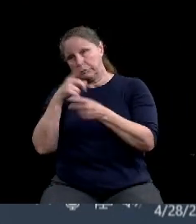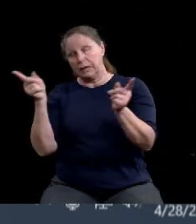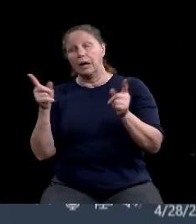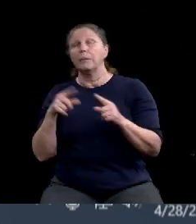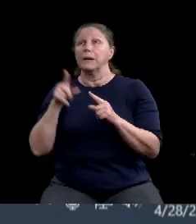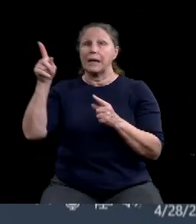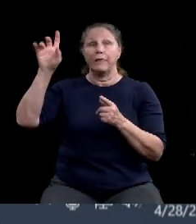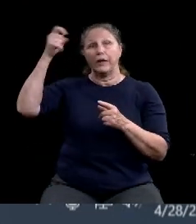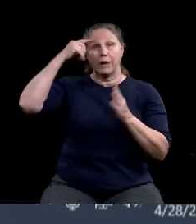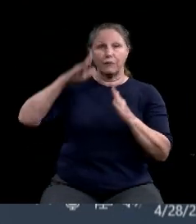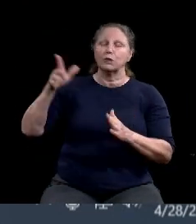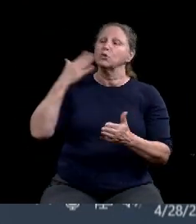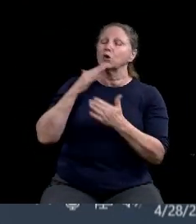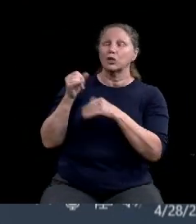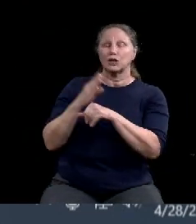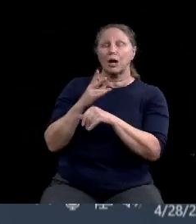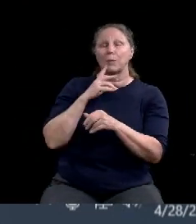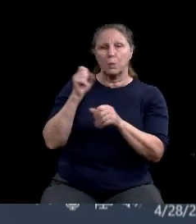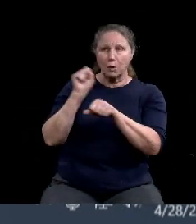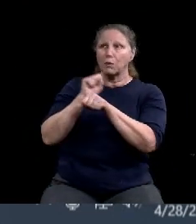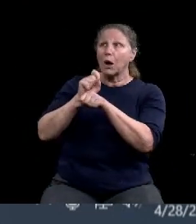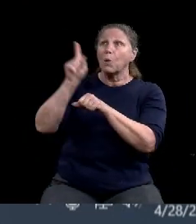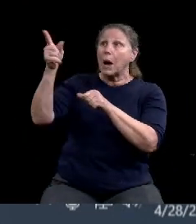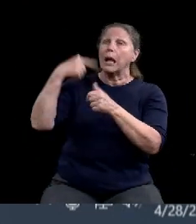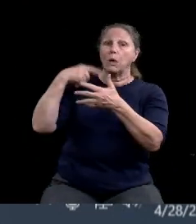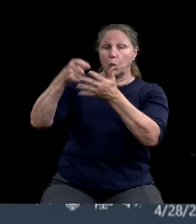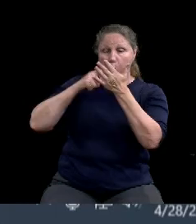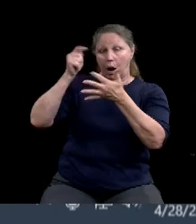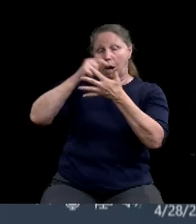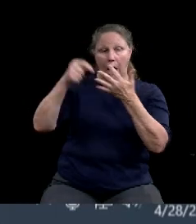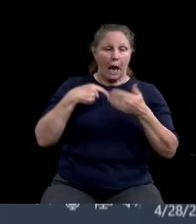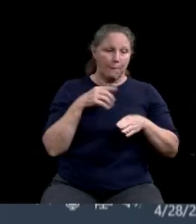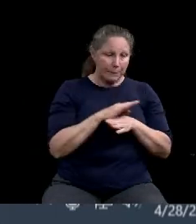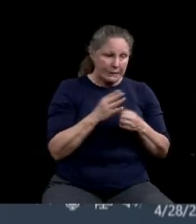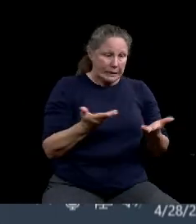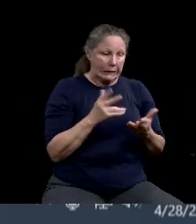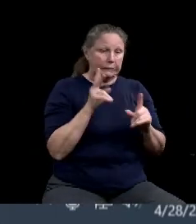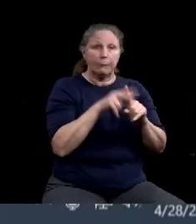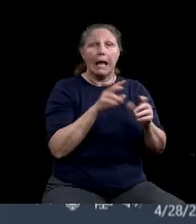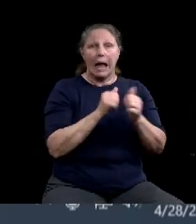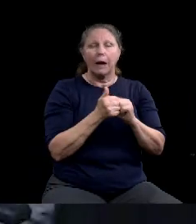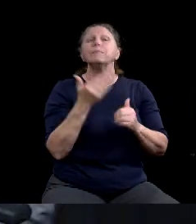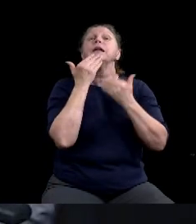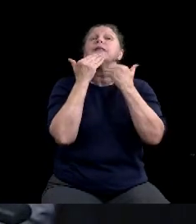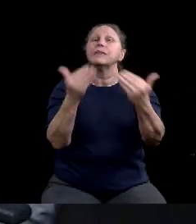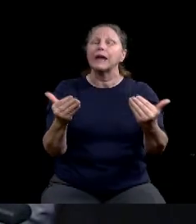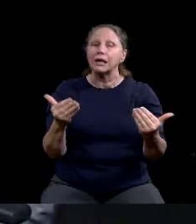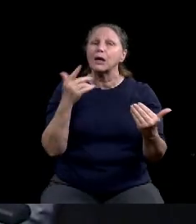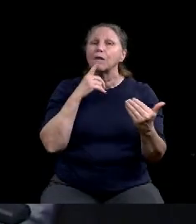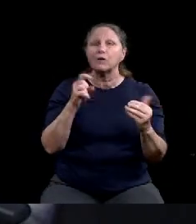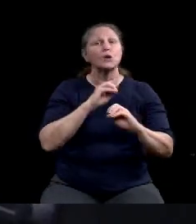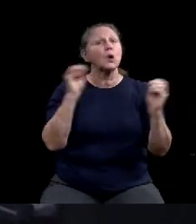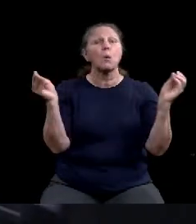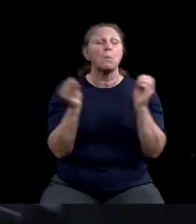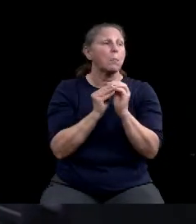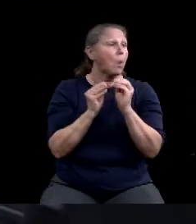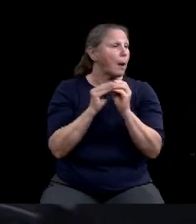this for our, for our businesses and our, uh, citizens. So thank you. There being no further, uh, business, we will adjourn at 2 0 6 p.m.